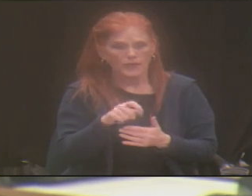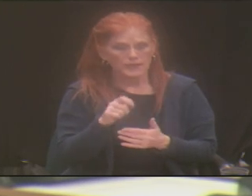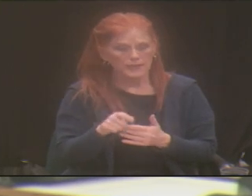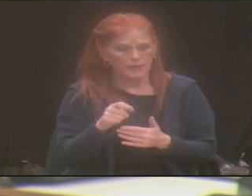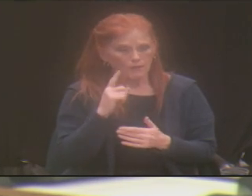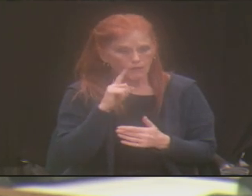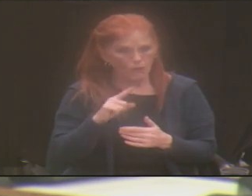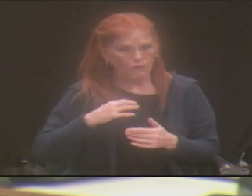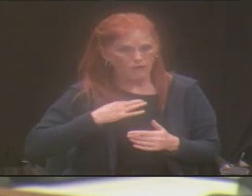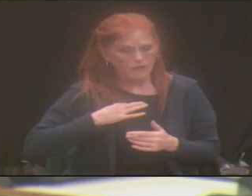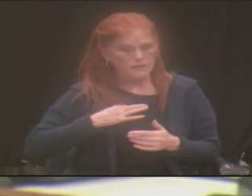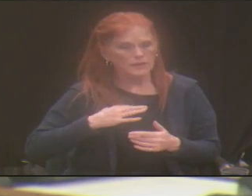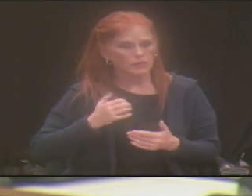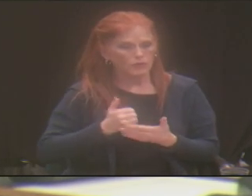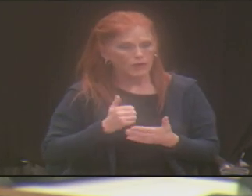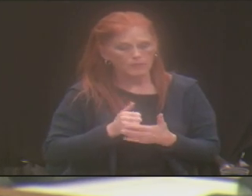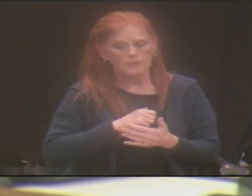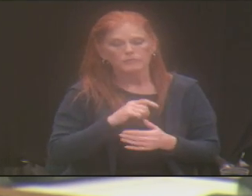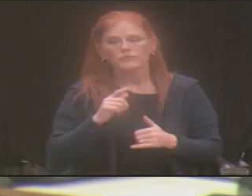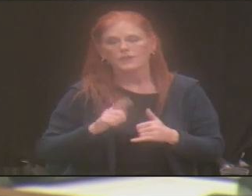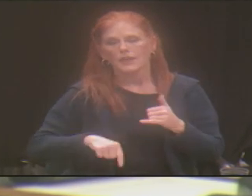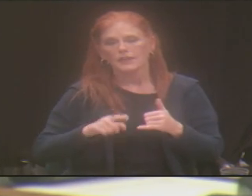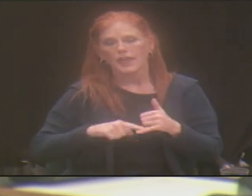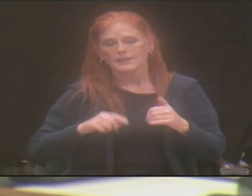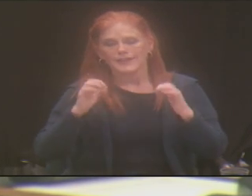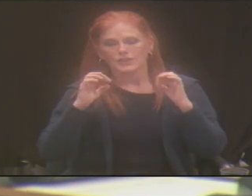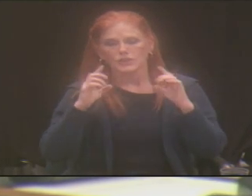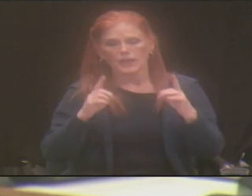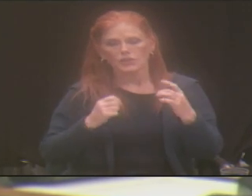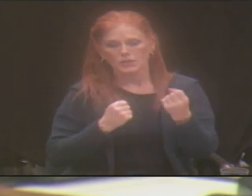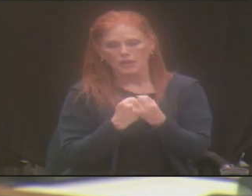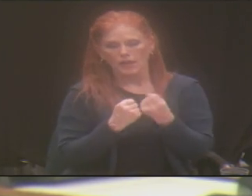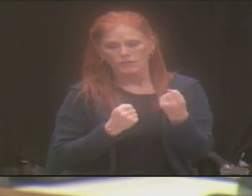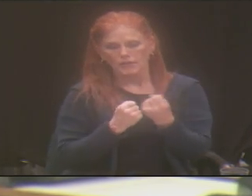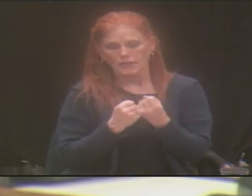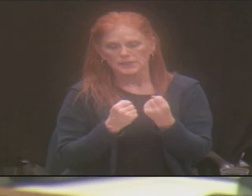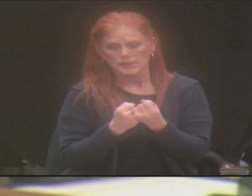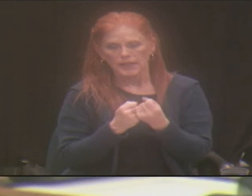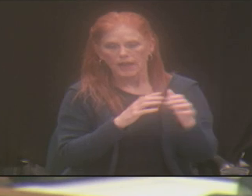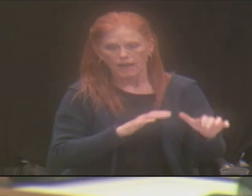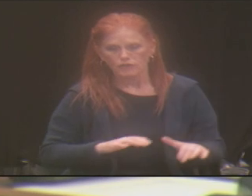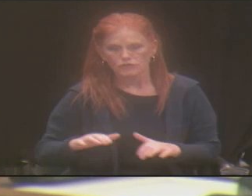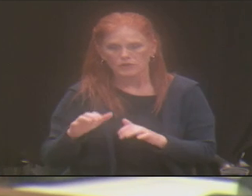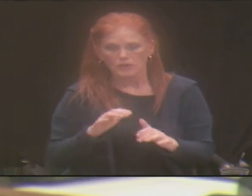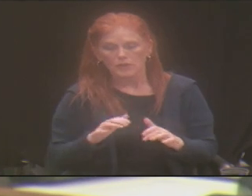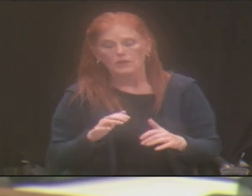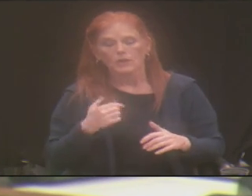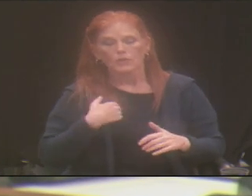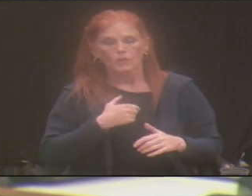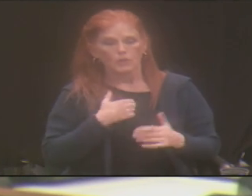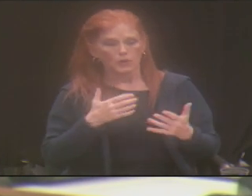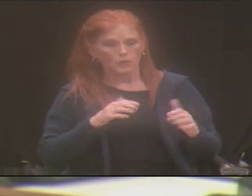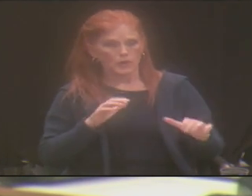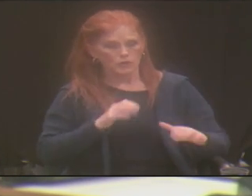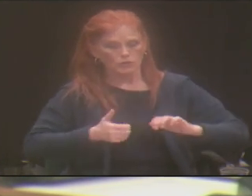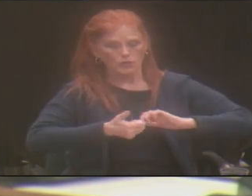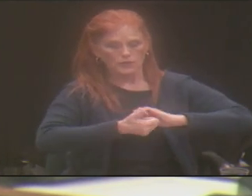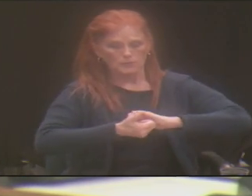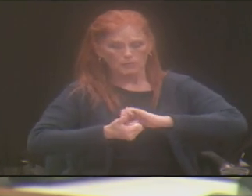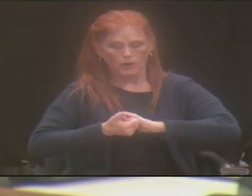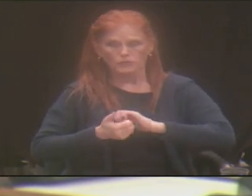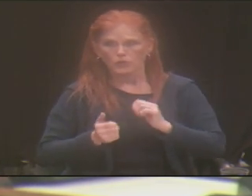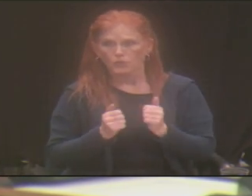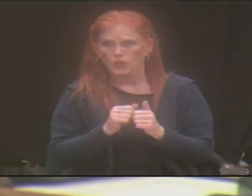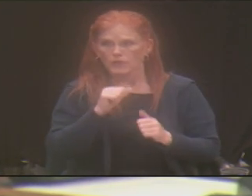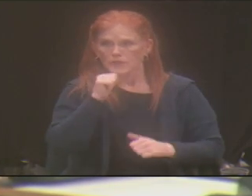last is education and advocacy. And so what we look to do is partner with